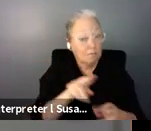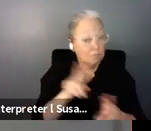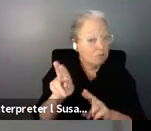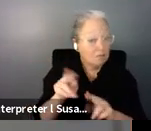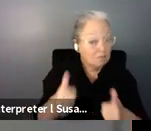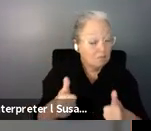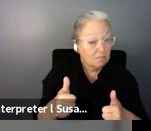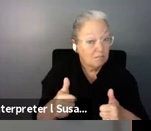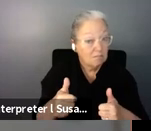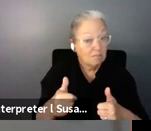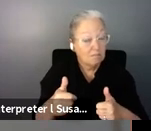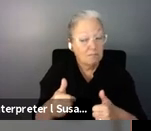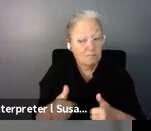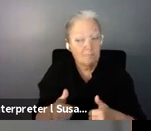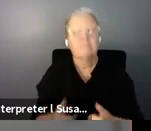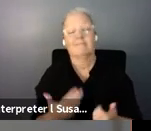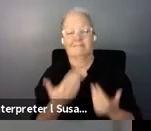thank you very much felicity